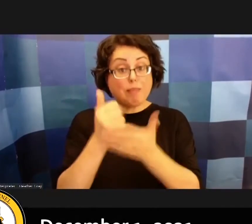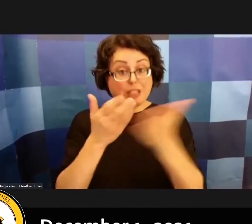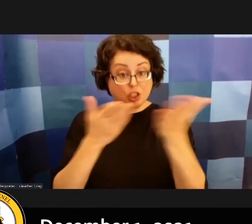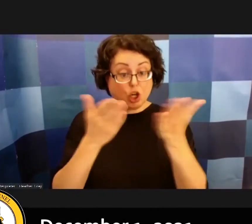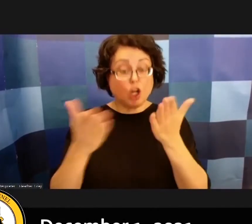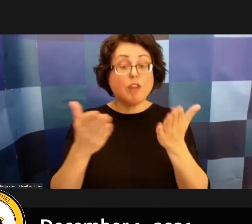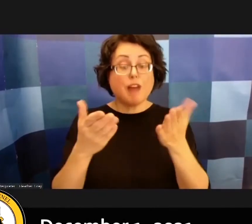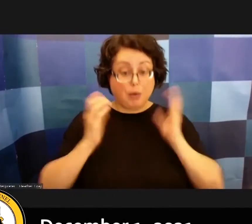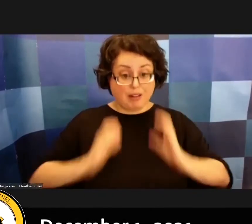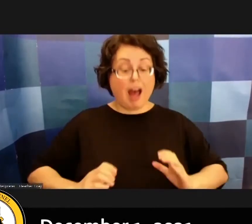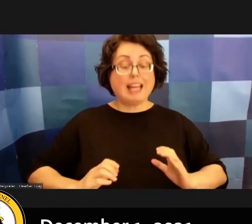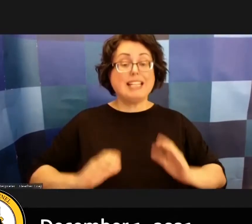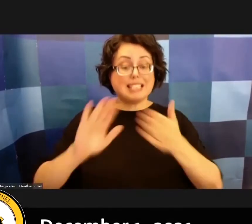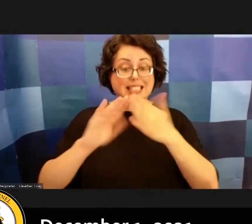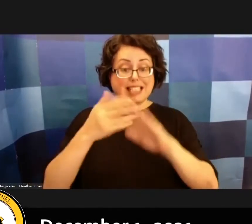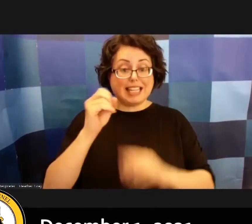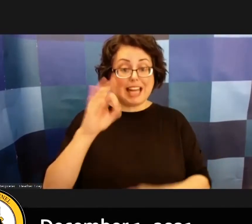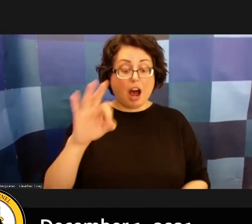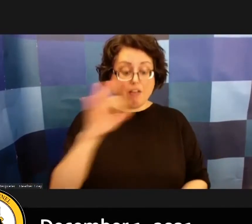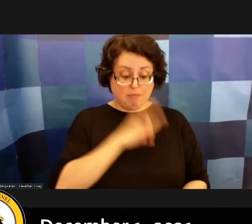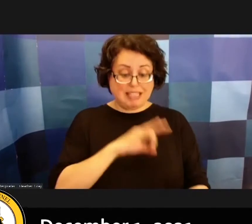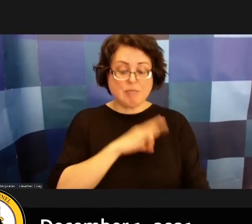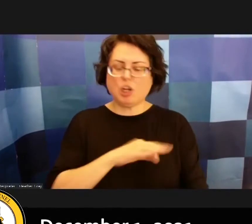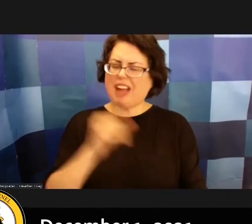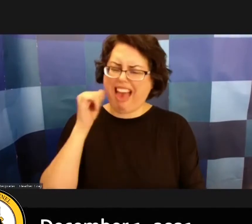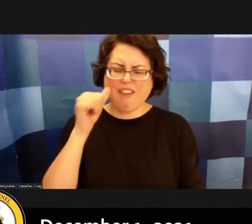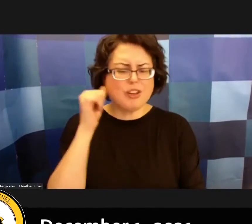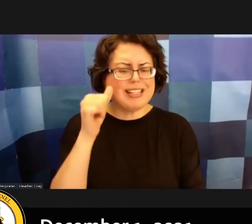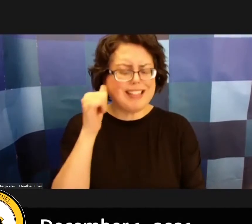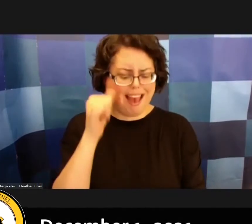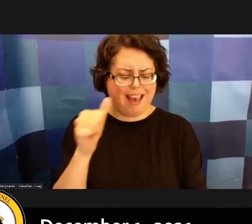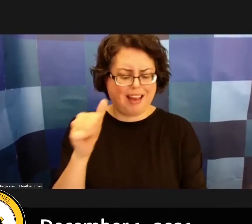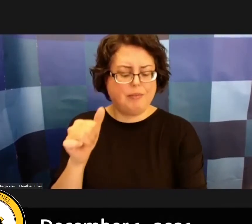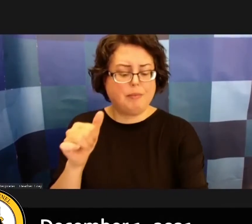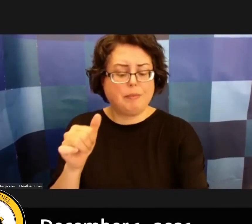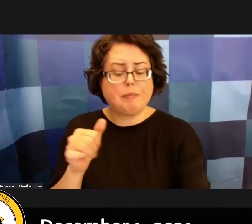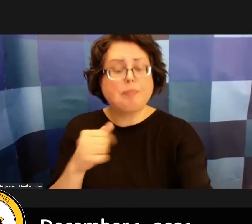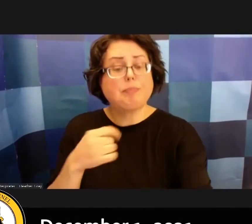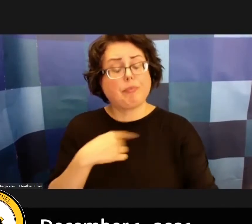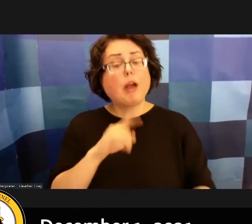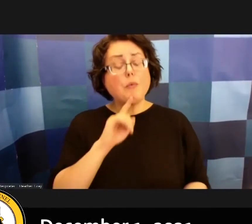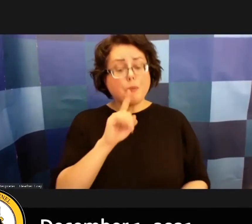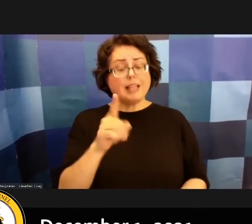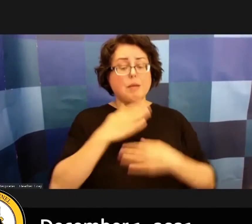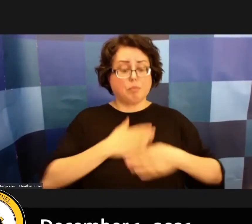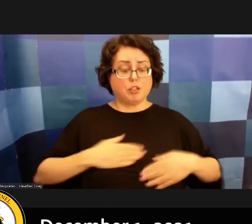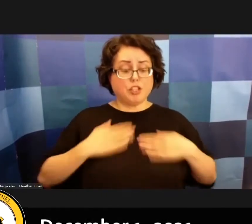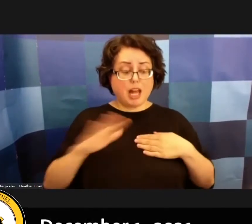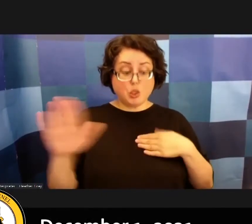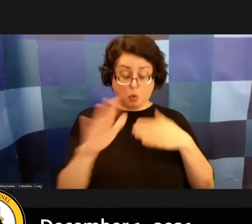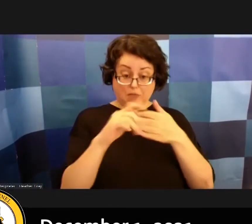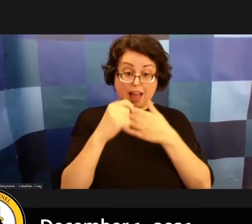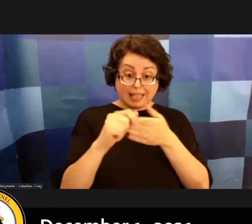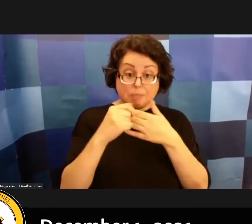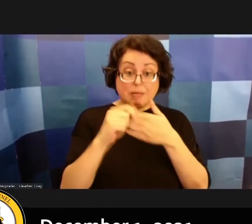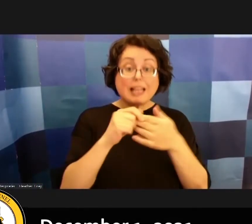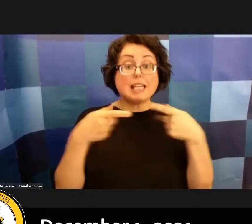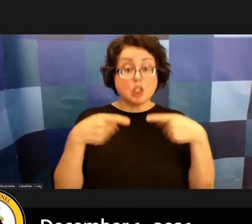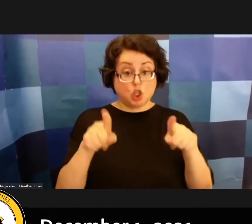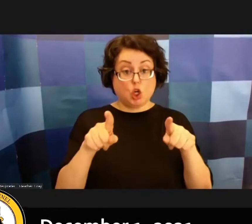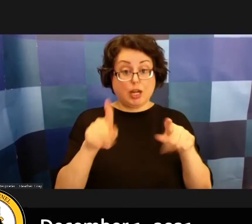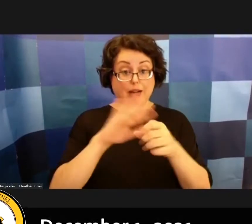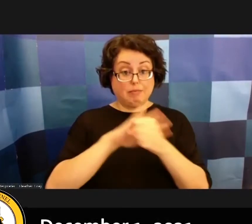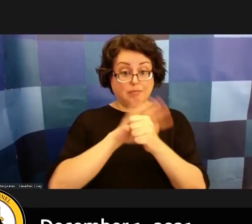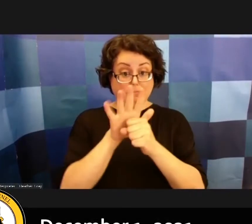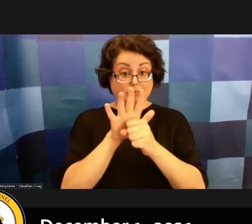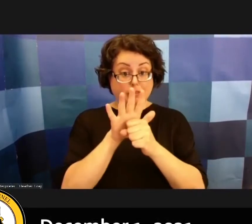of pittsburgh diligently every day and i especially appreciate everyone's flexibility during the pandemic to continue